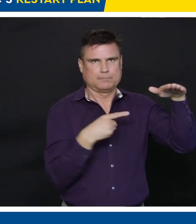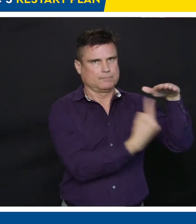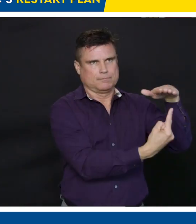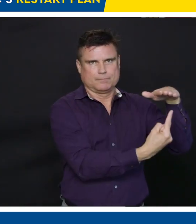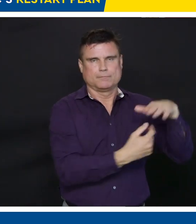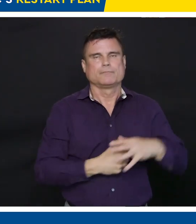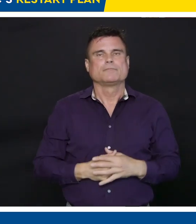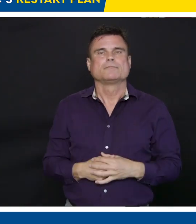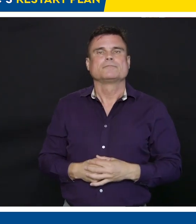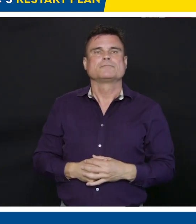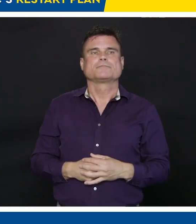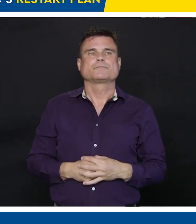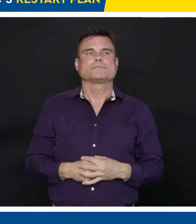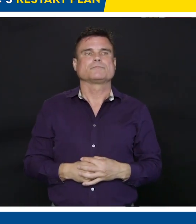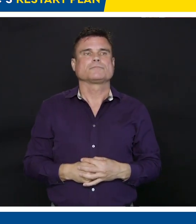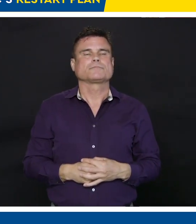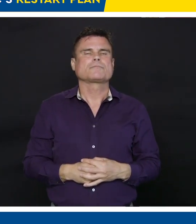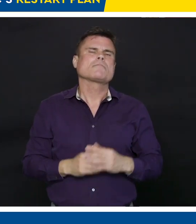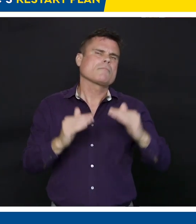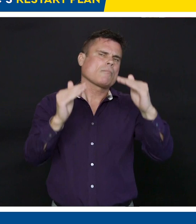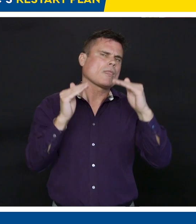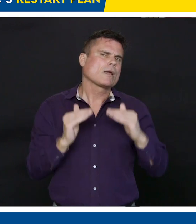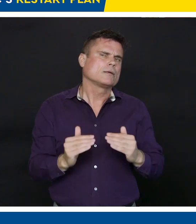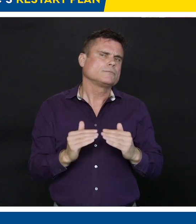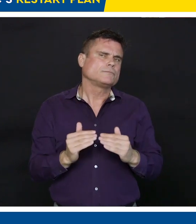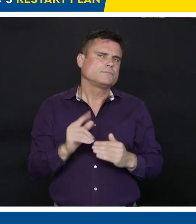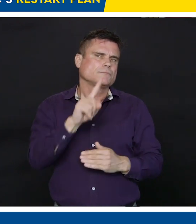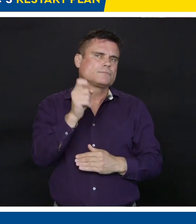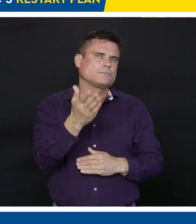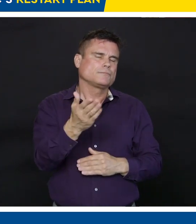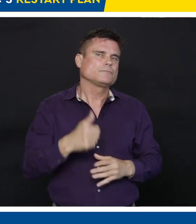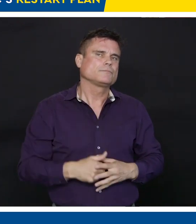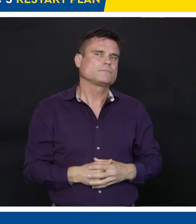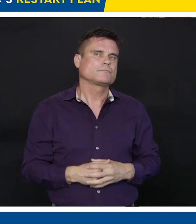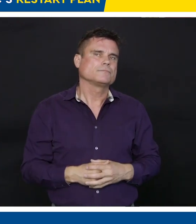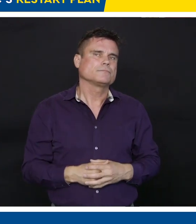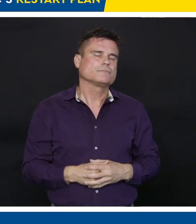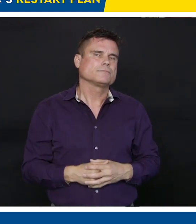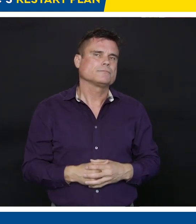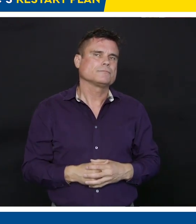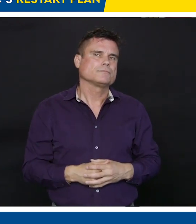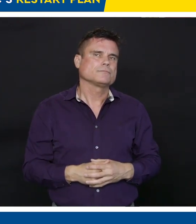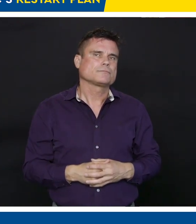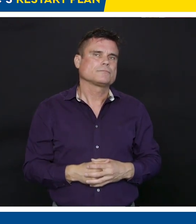Marcella Bernardo, I have